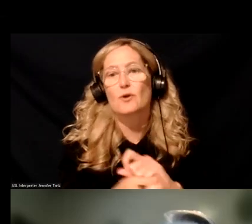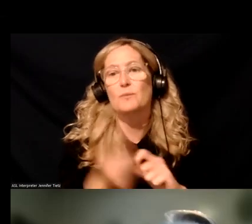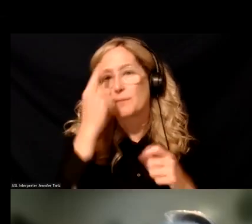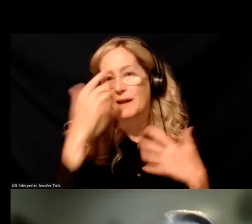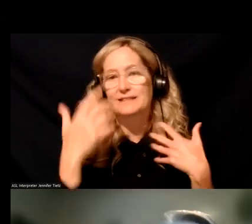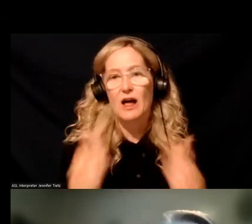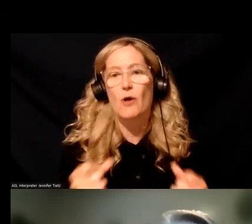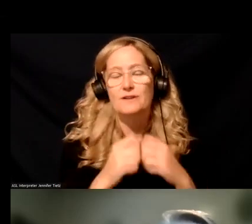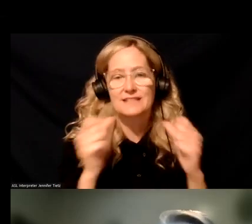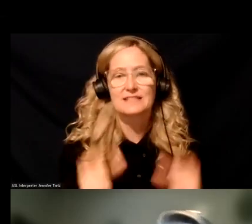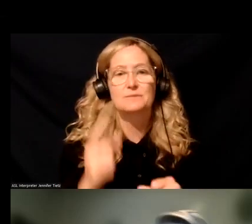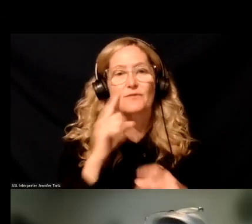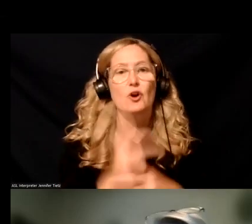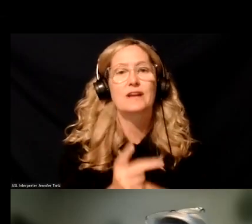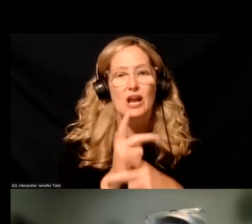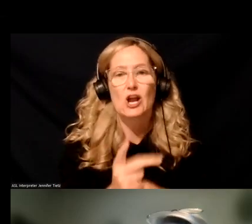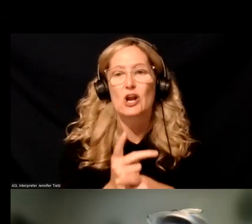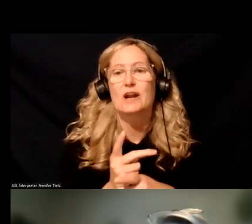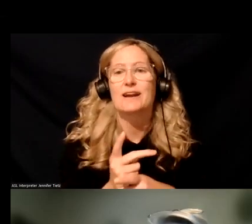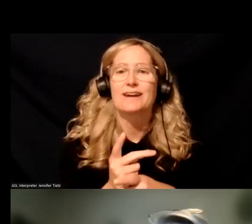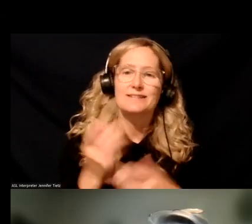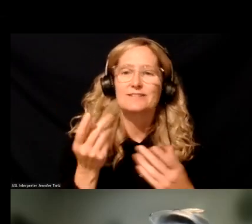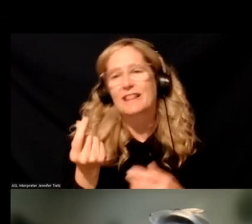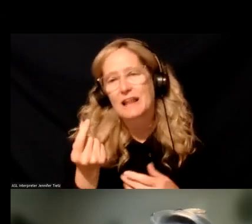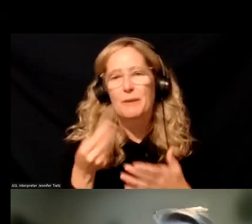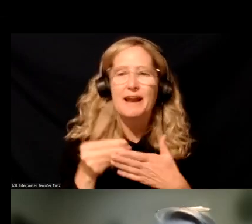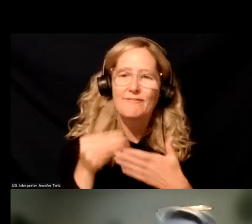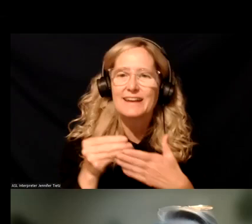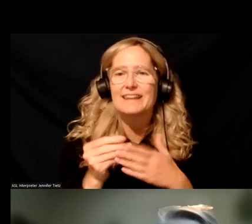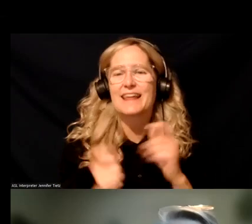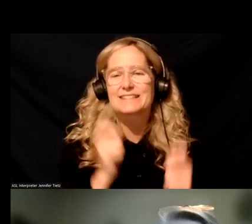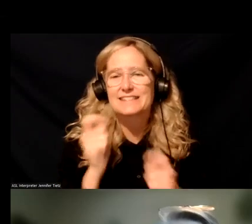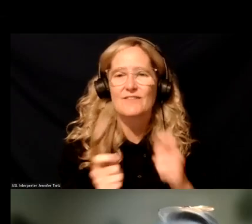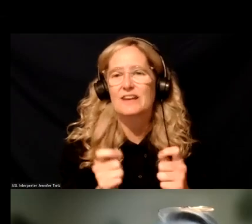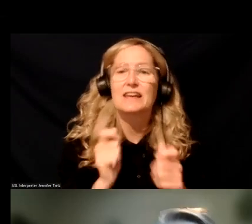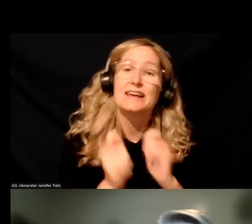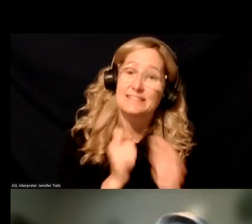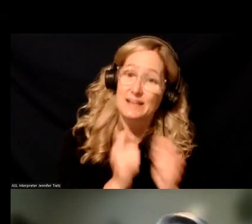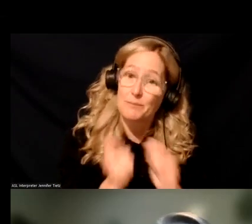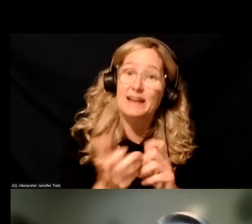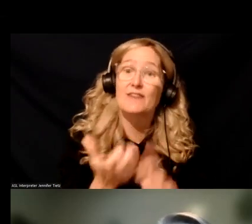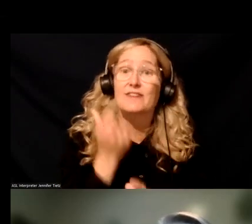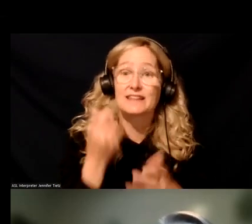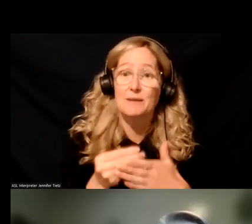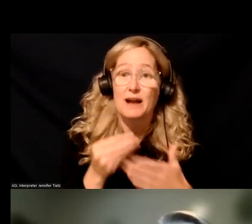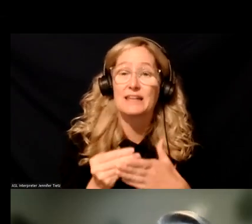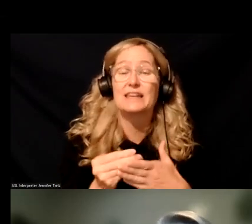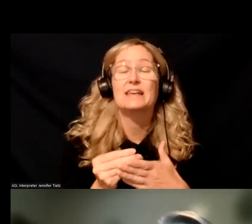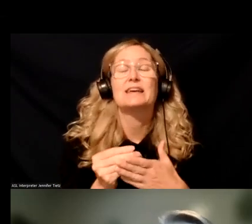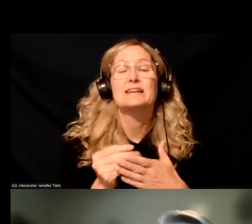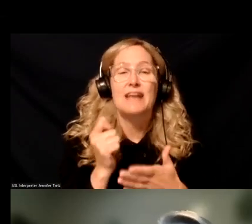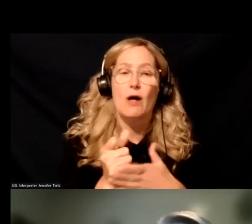It's a kind of a modest funding, um, that's awarded on a competitive basis to really help states,